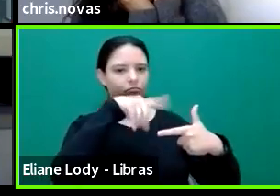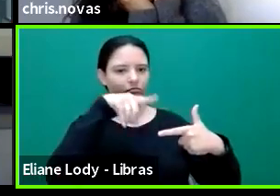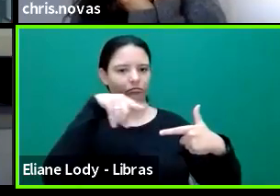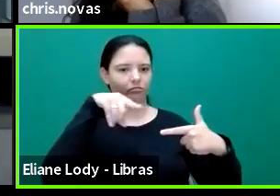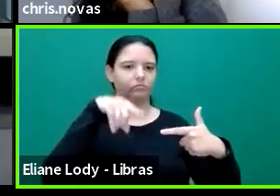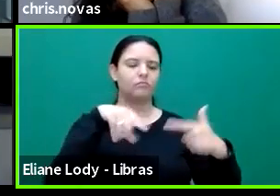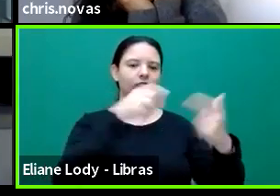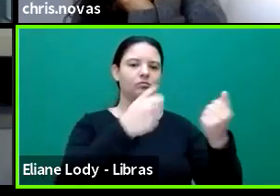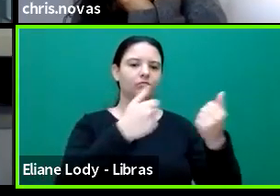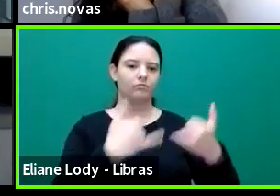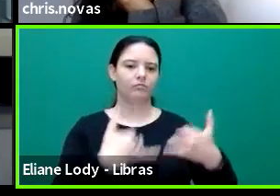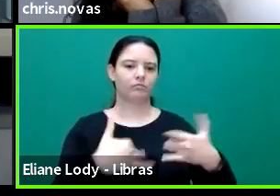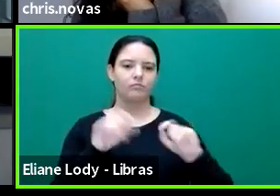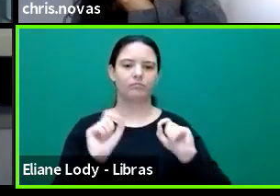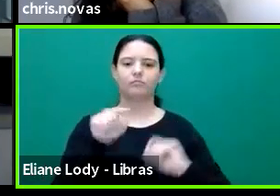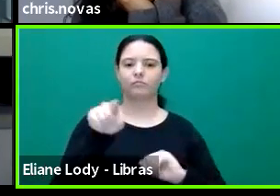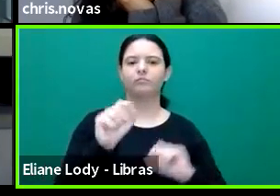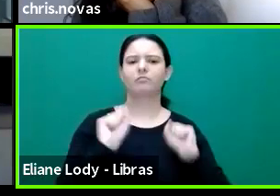generalize from cases.